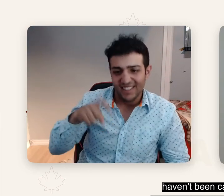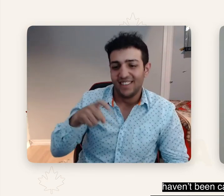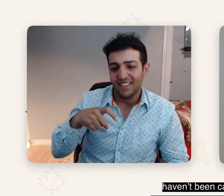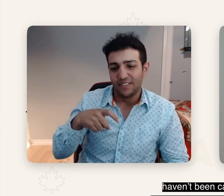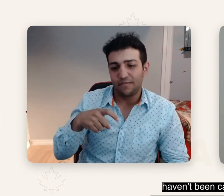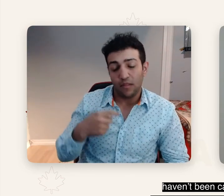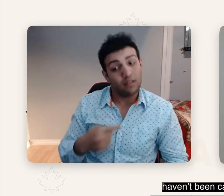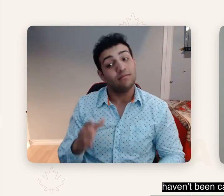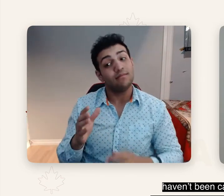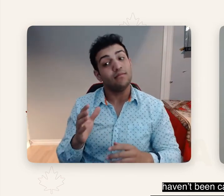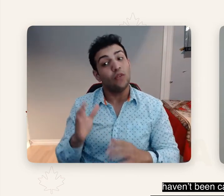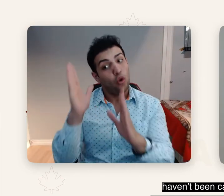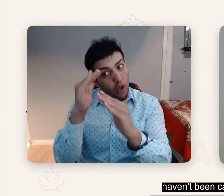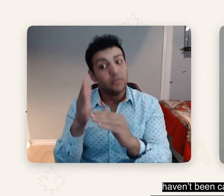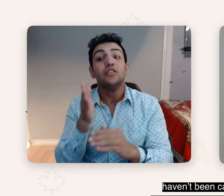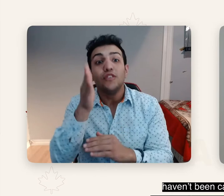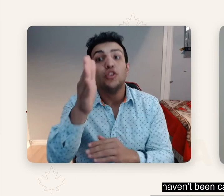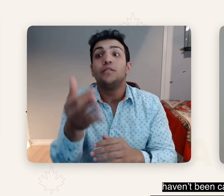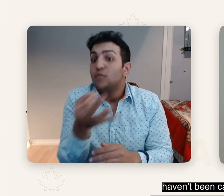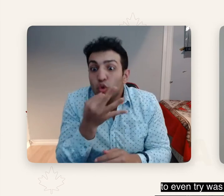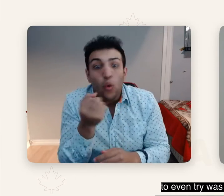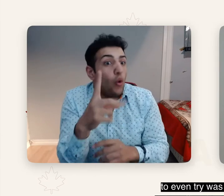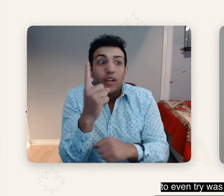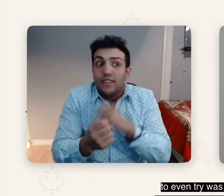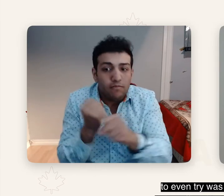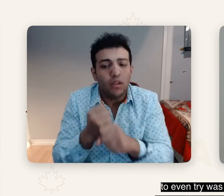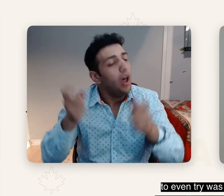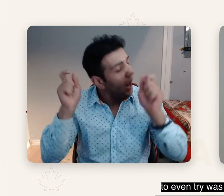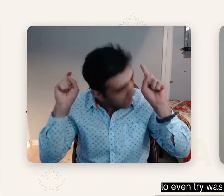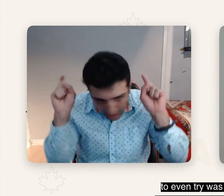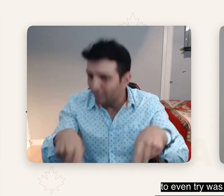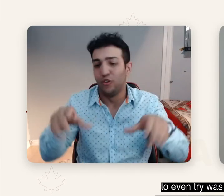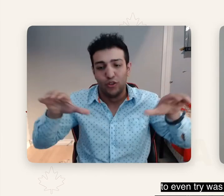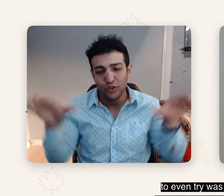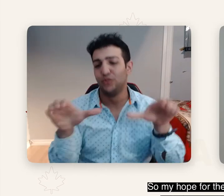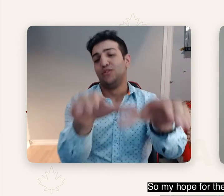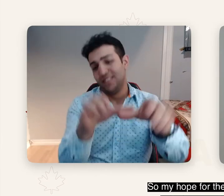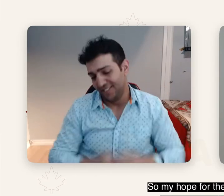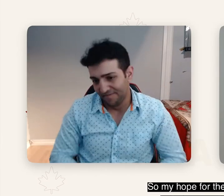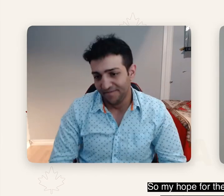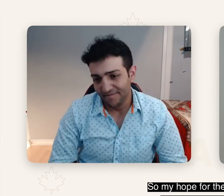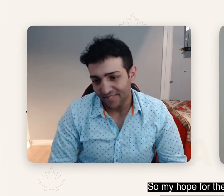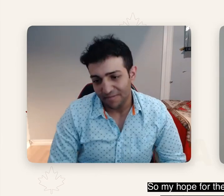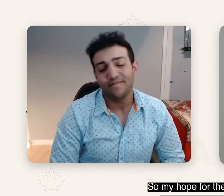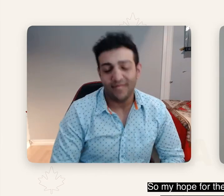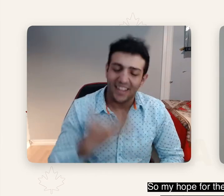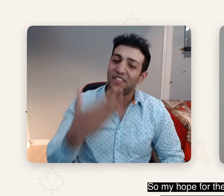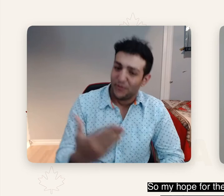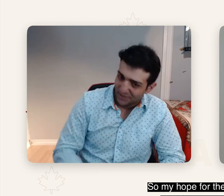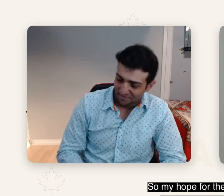haven't been cast because the opportunity to even try out is not being offered to them. So my hope for the future